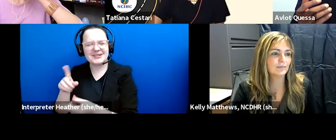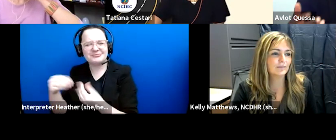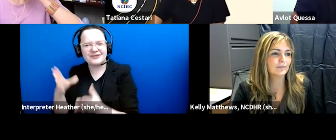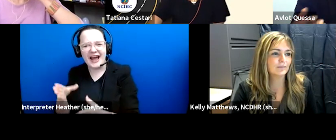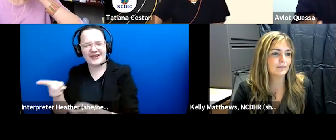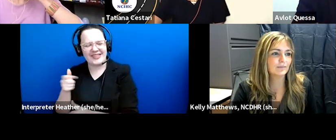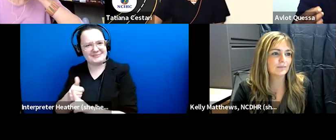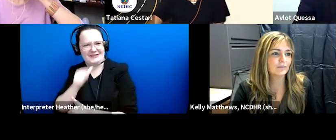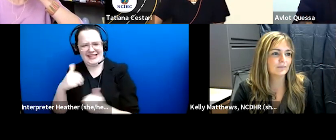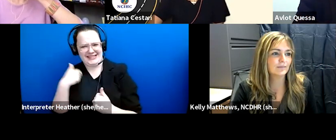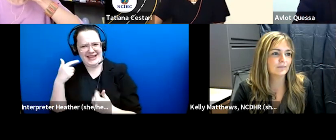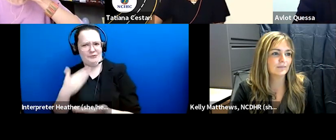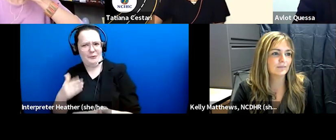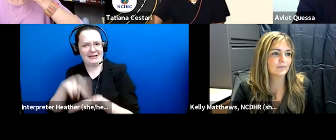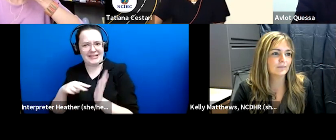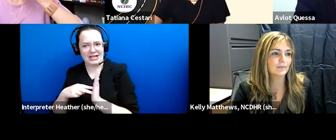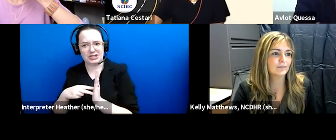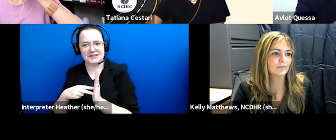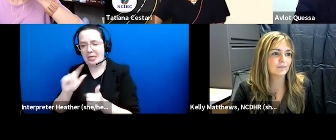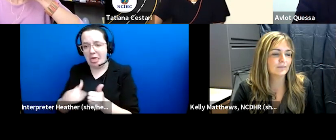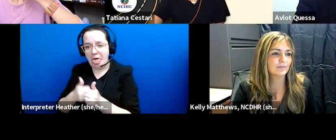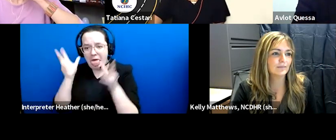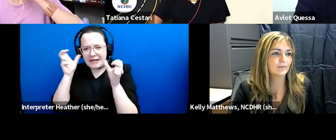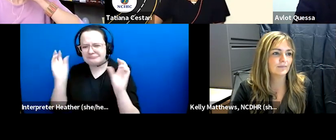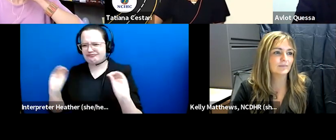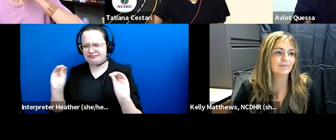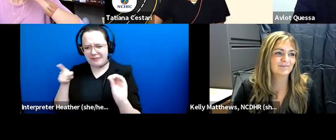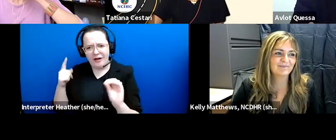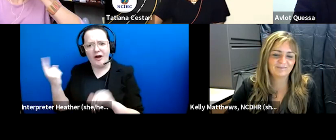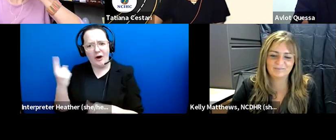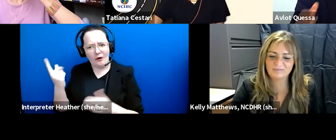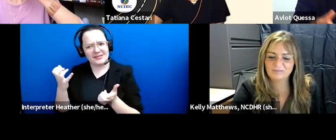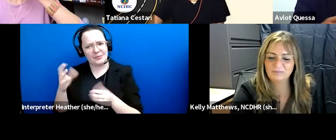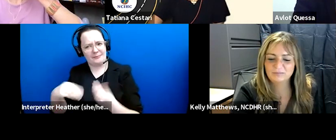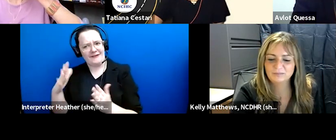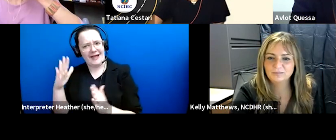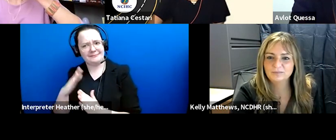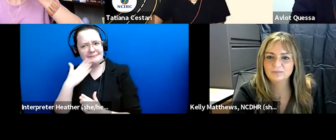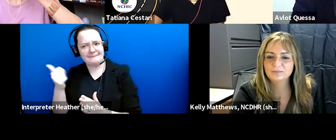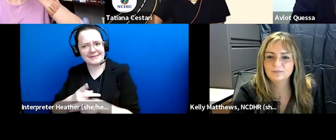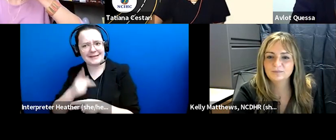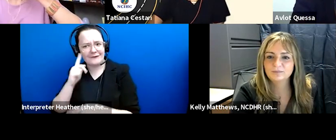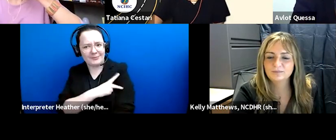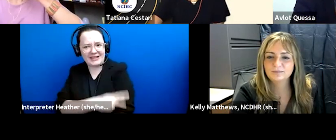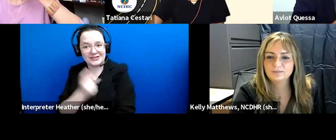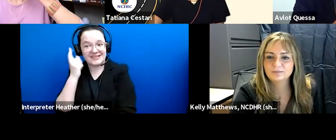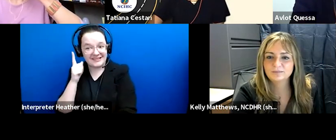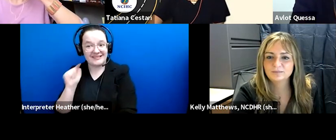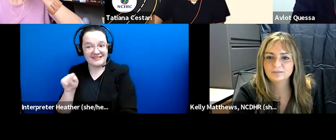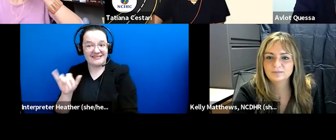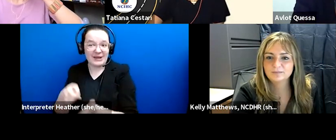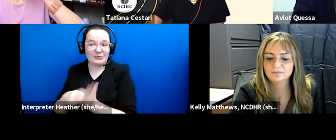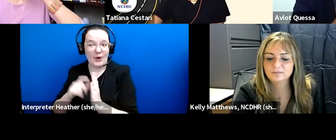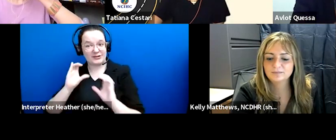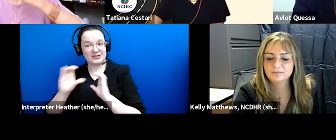don't who doesn't want to provide the best care for his or her patients but you can only do that if we can communicate at some level in